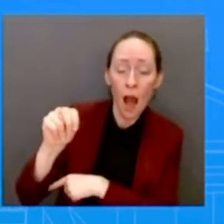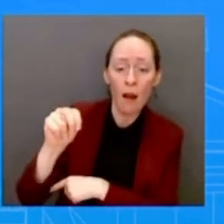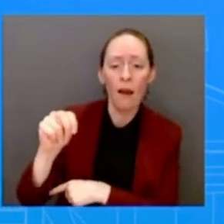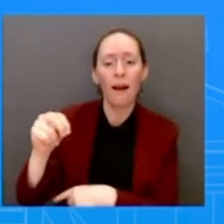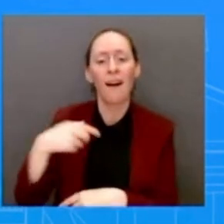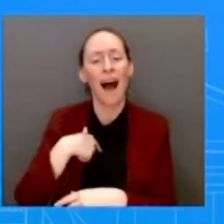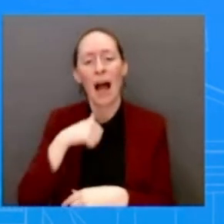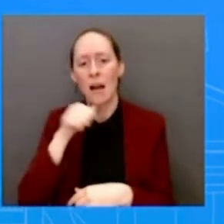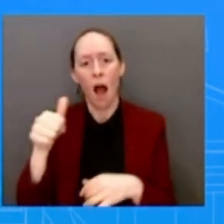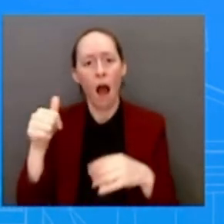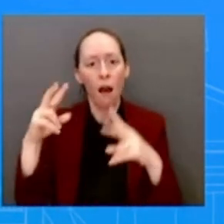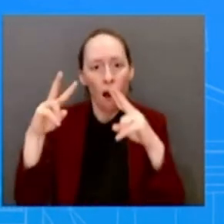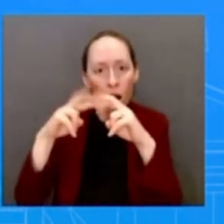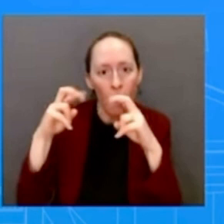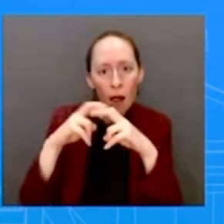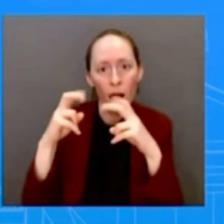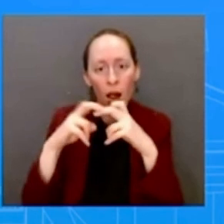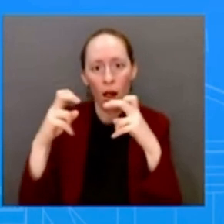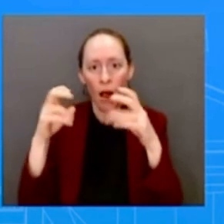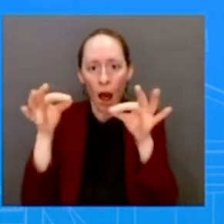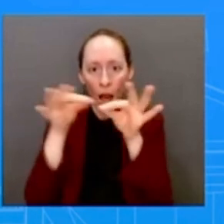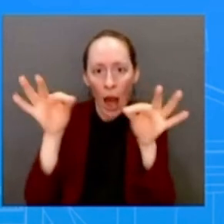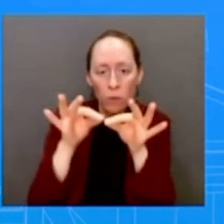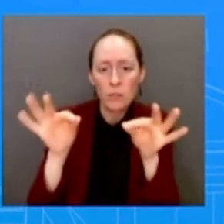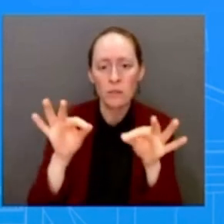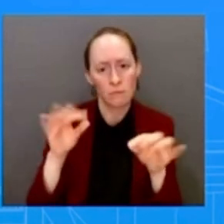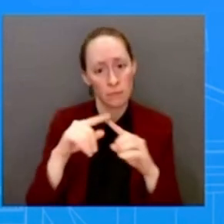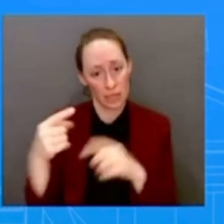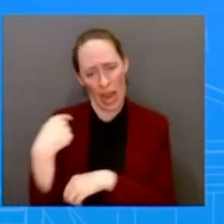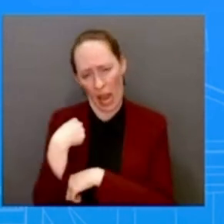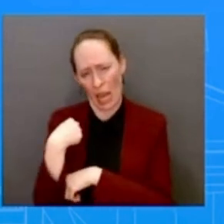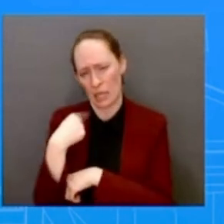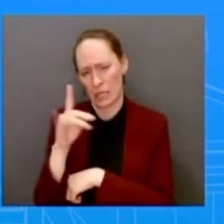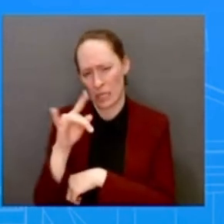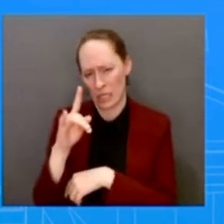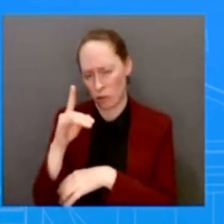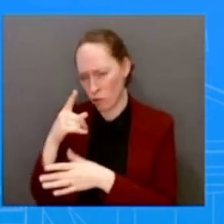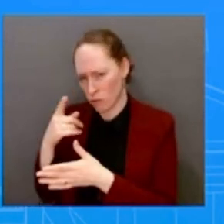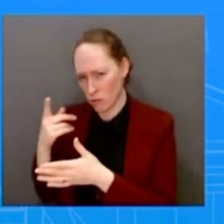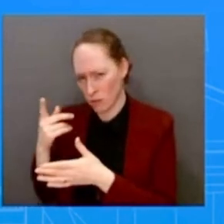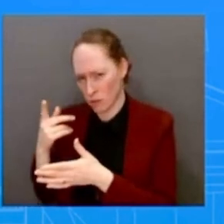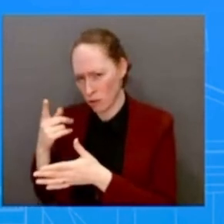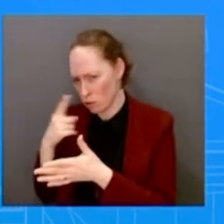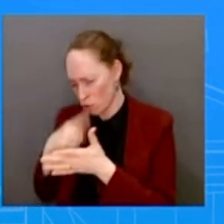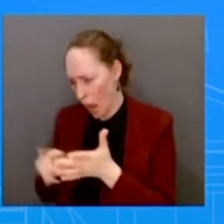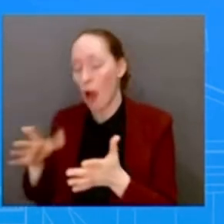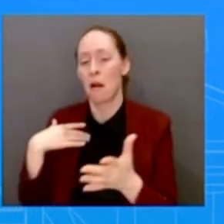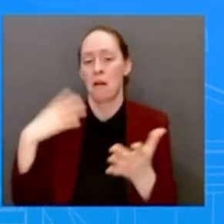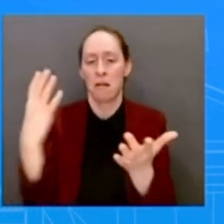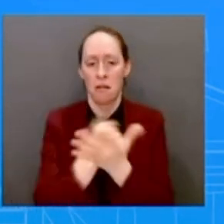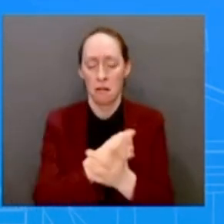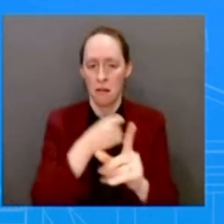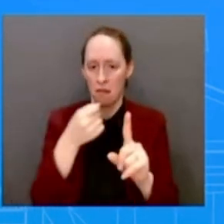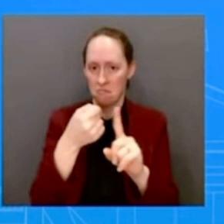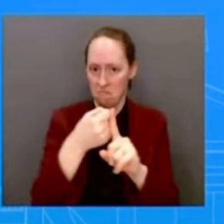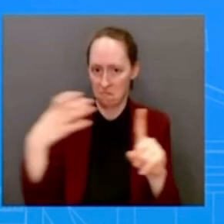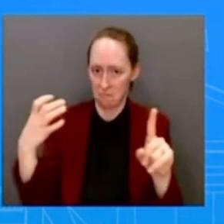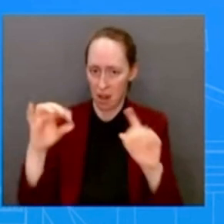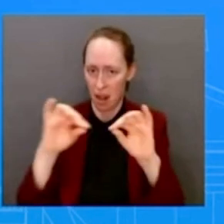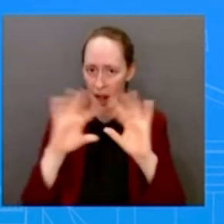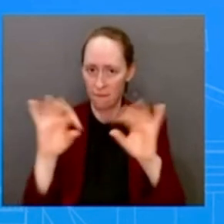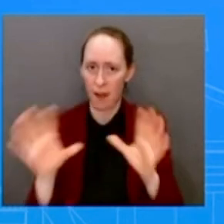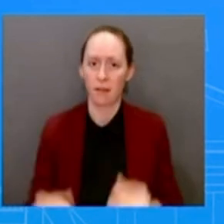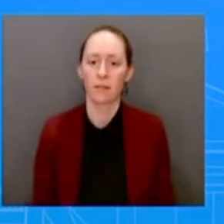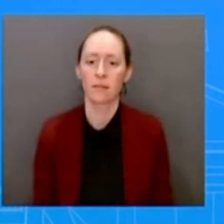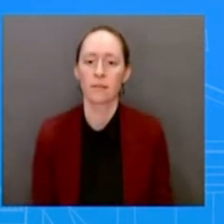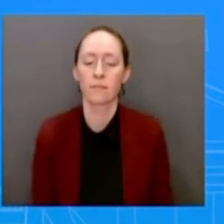things that I just want to lay out for all of you, and on what the D.C. bill does, it reduces maximum penalties for offenses like murders